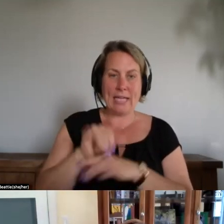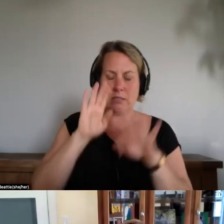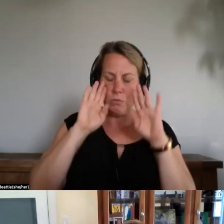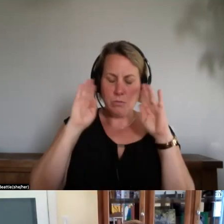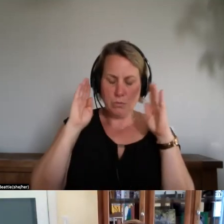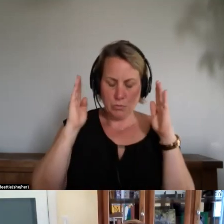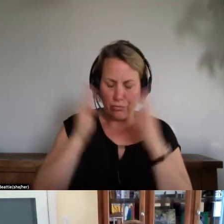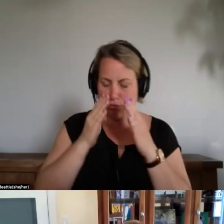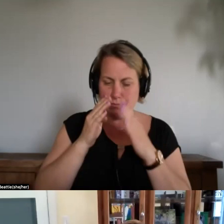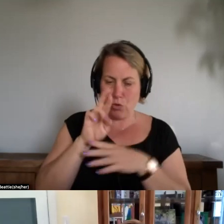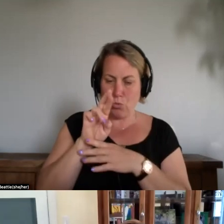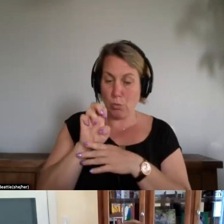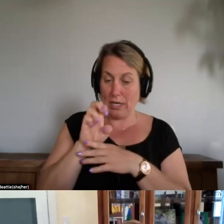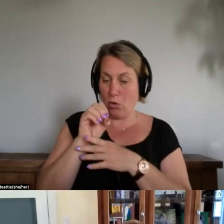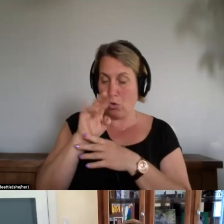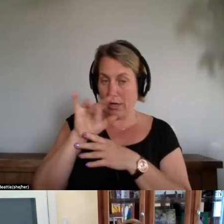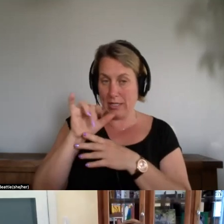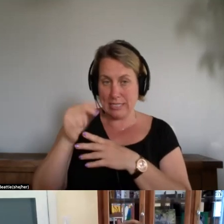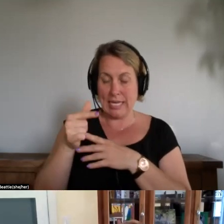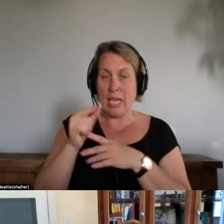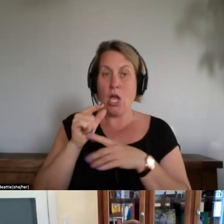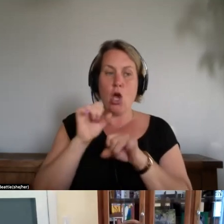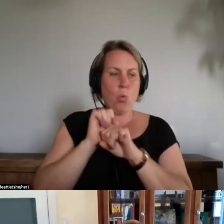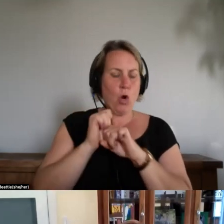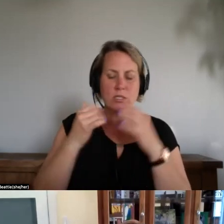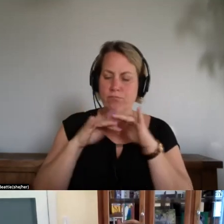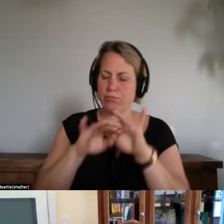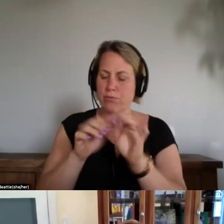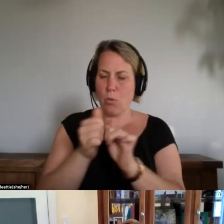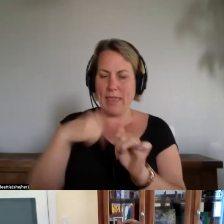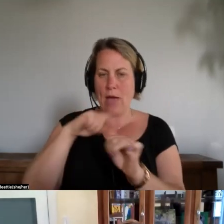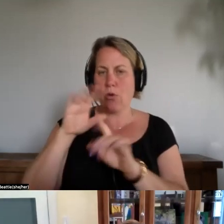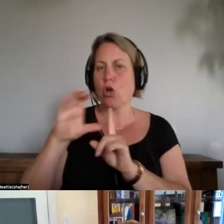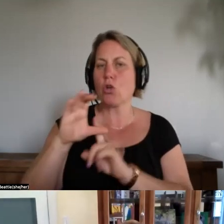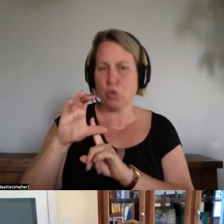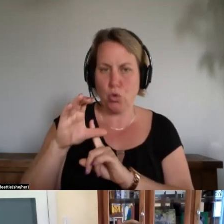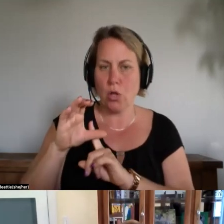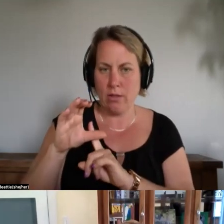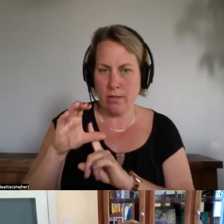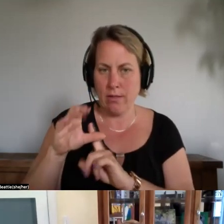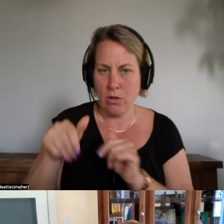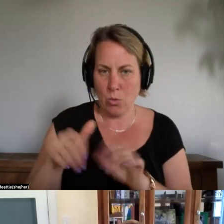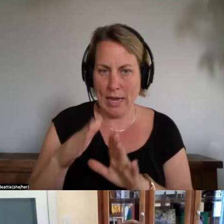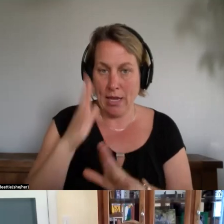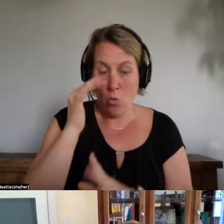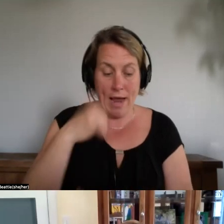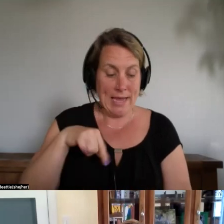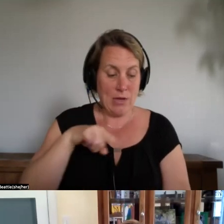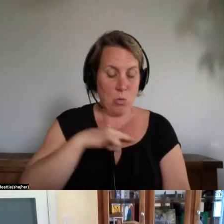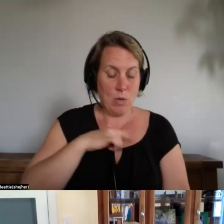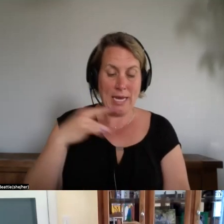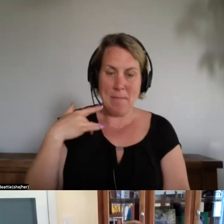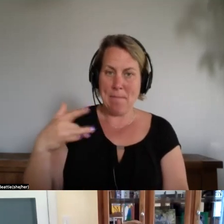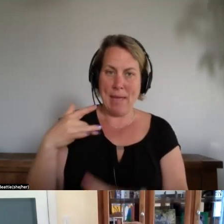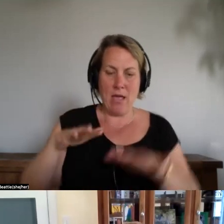our our cultural way um simply because uh we're oriented to where we're from